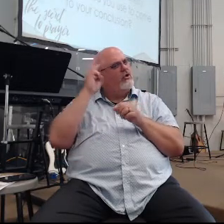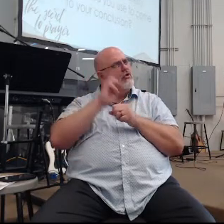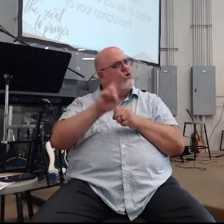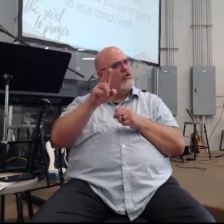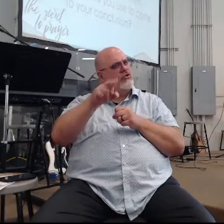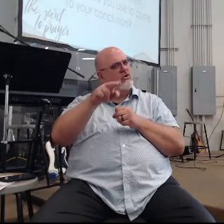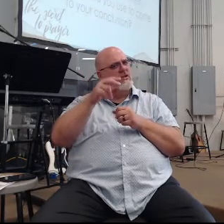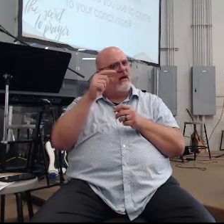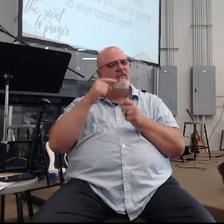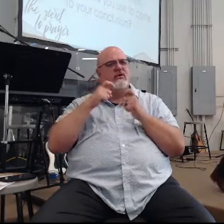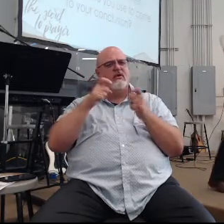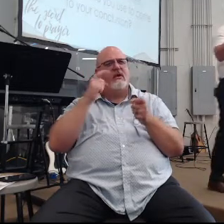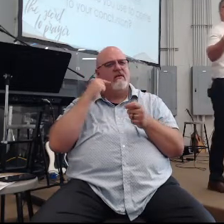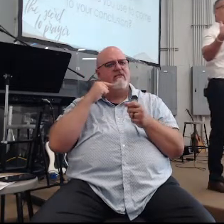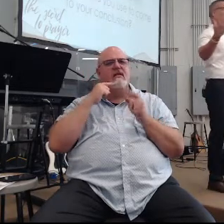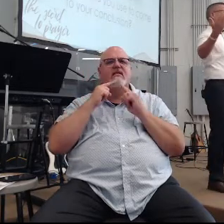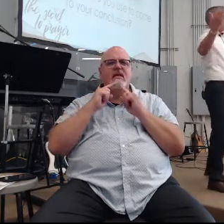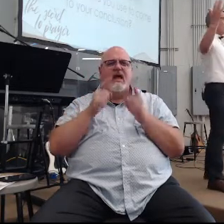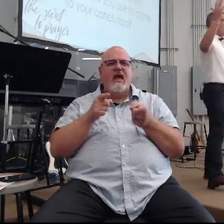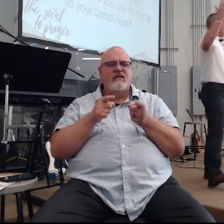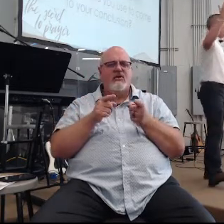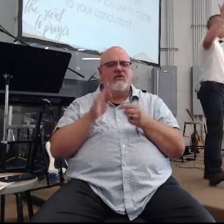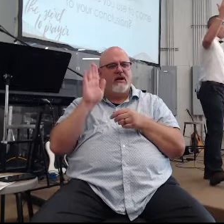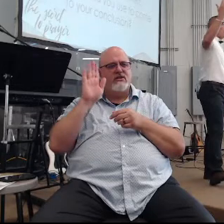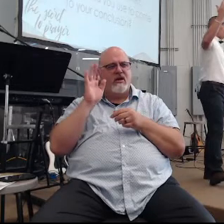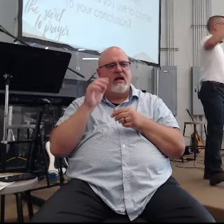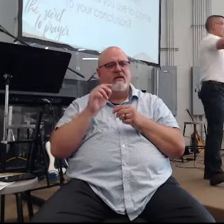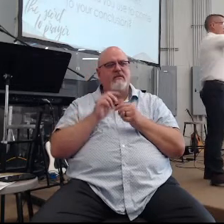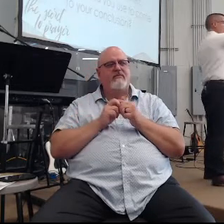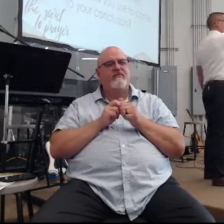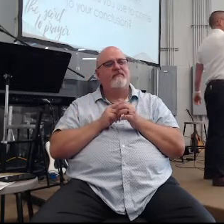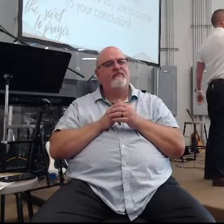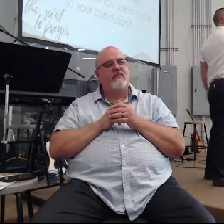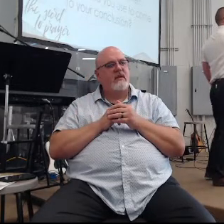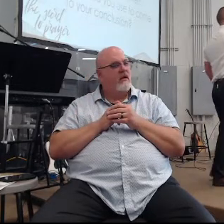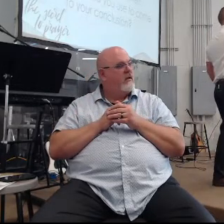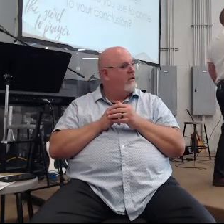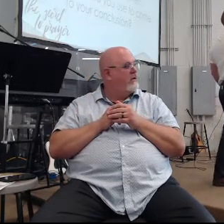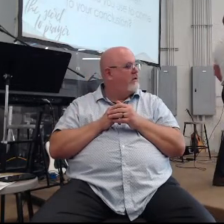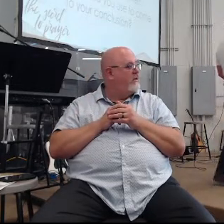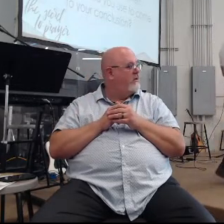give that answer I'm asking raise your hand Sean